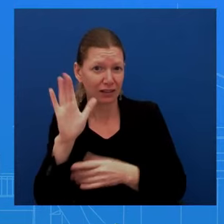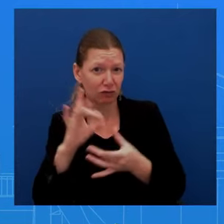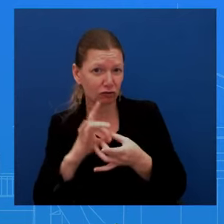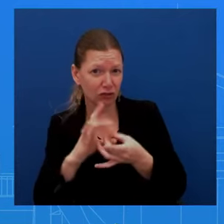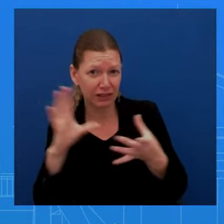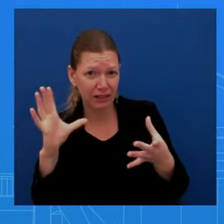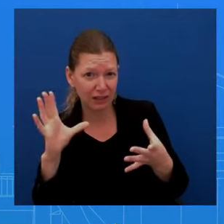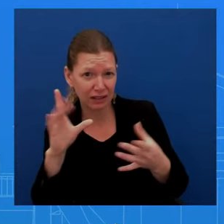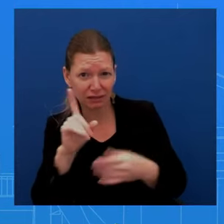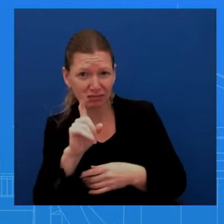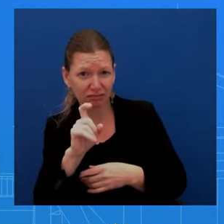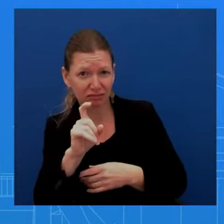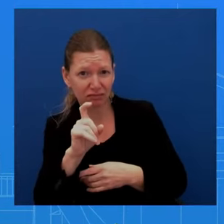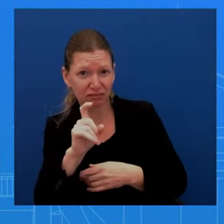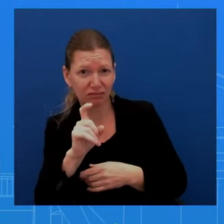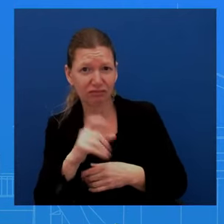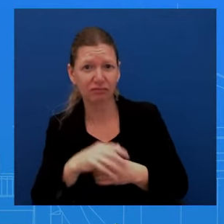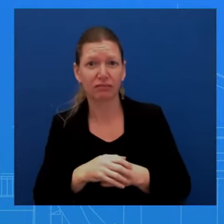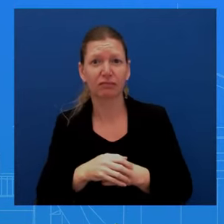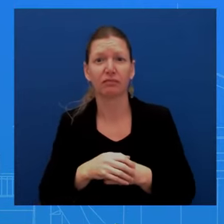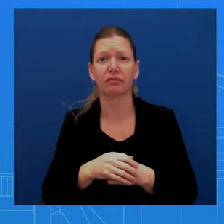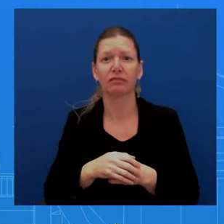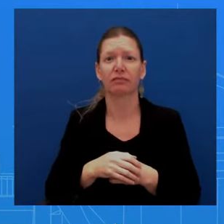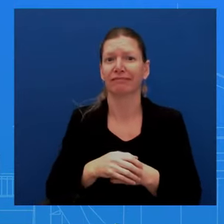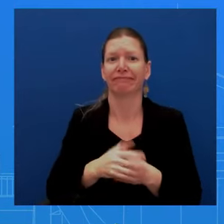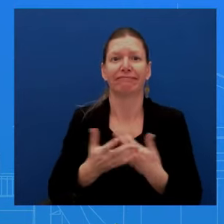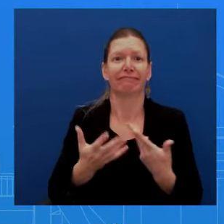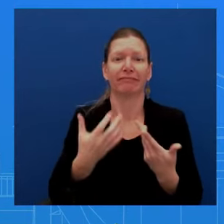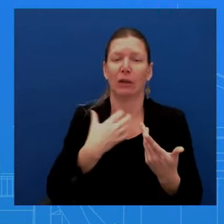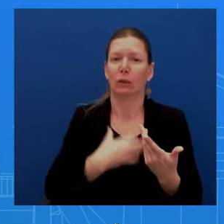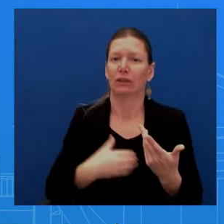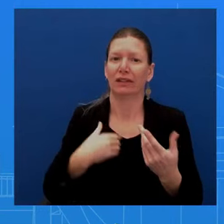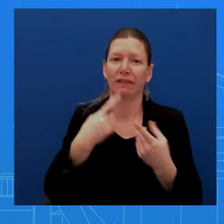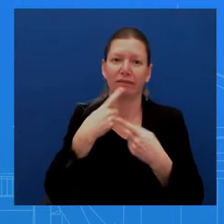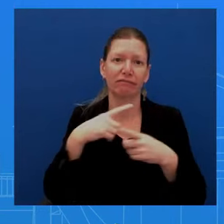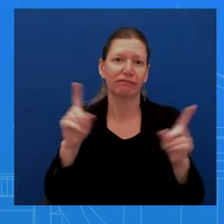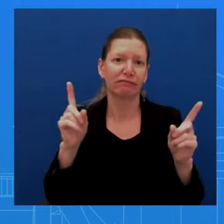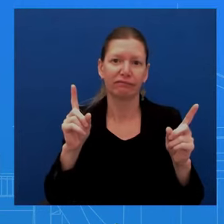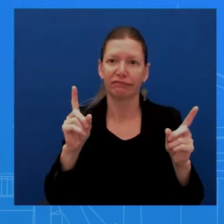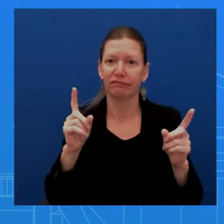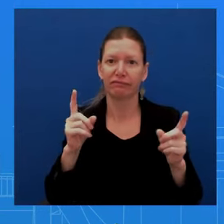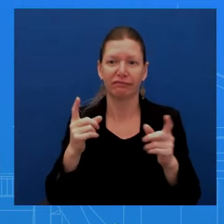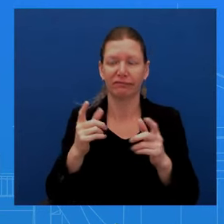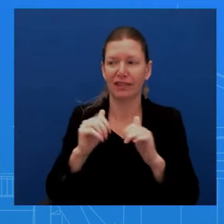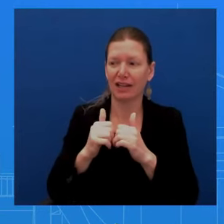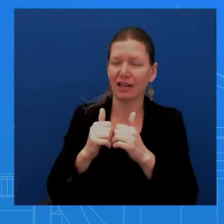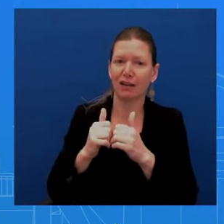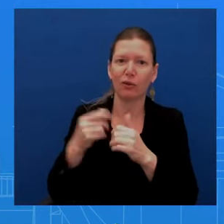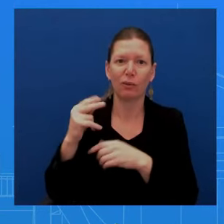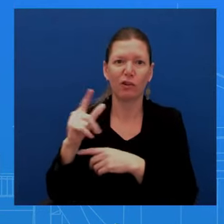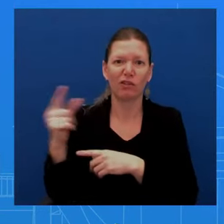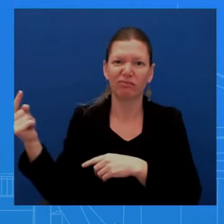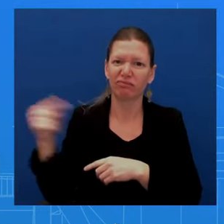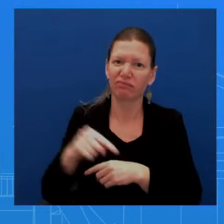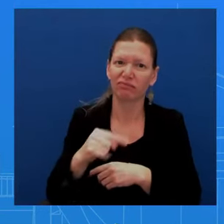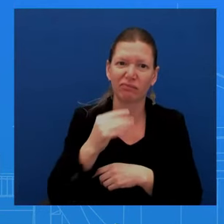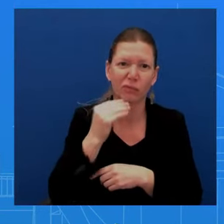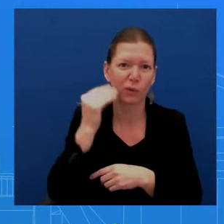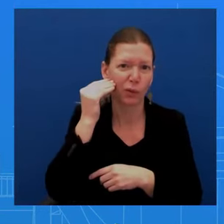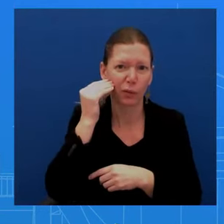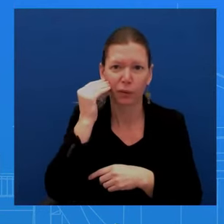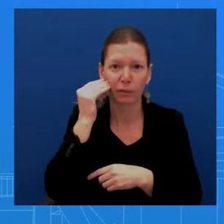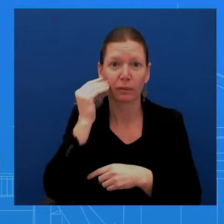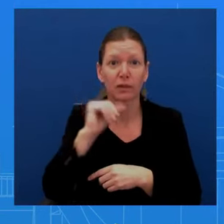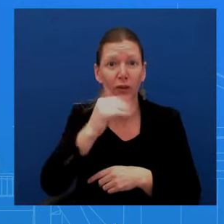home, uh, Paul Whelan. And let's not forget Evan as well. Uh, this is, uh, uh, obviously top of mind for this administration, for National Security